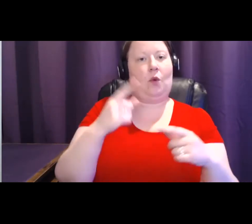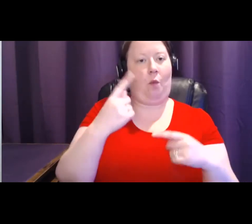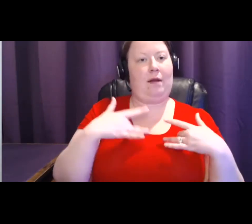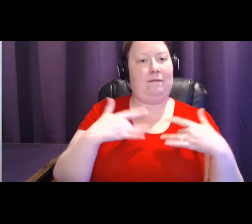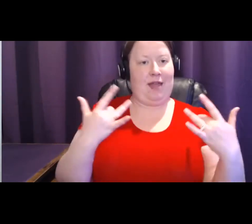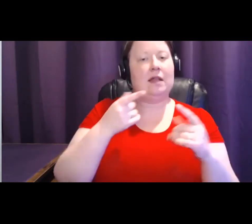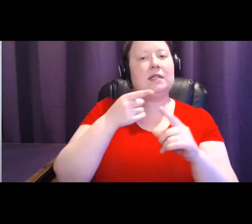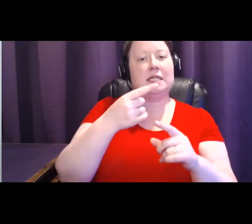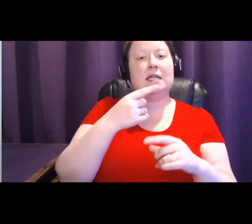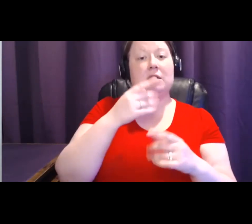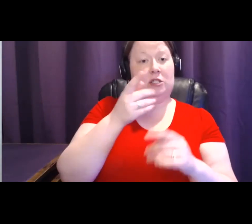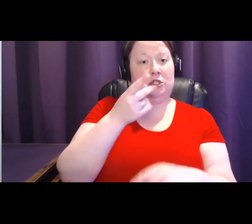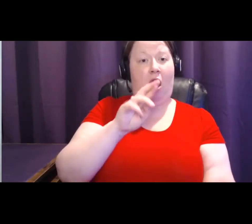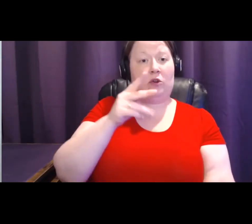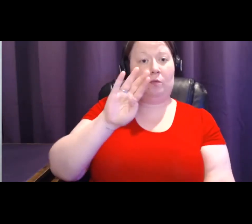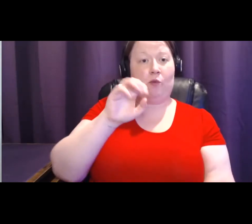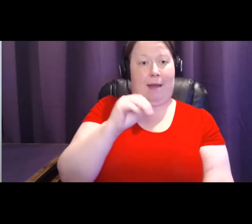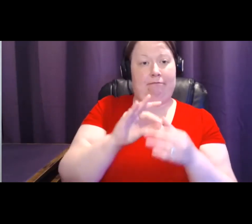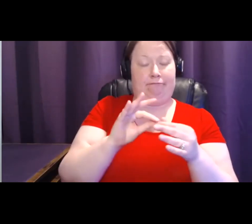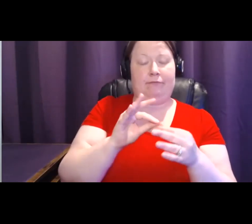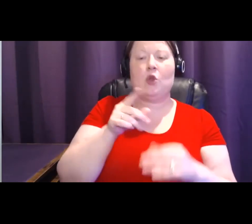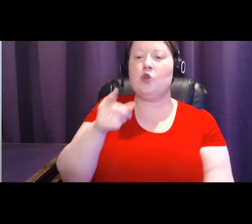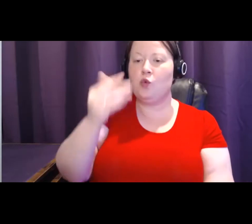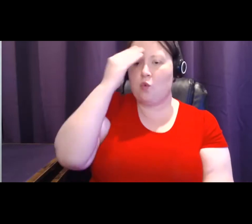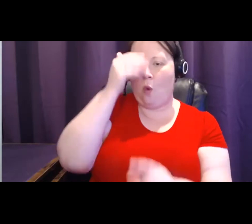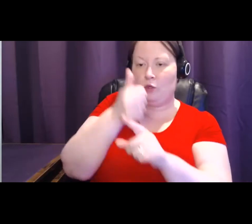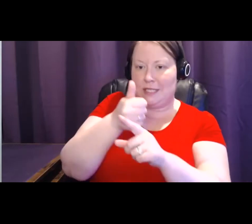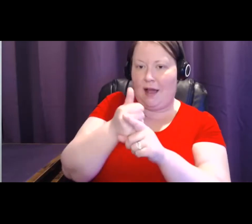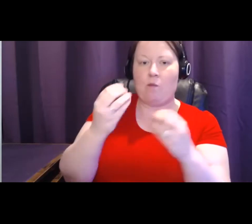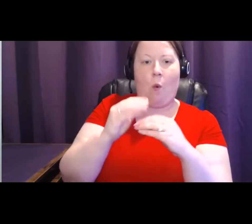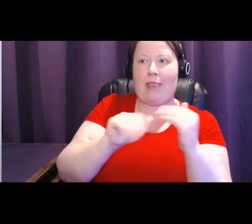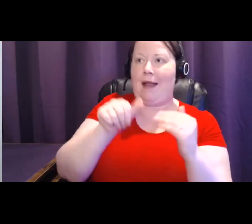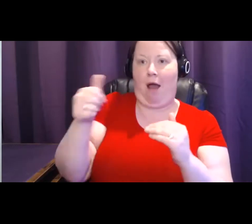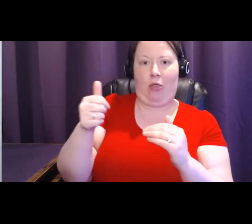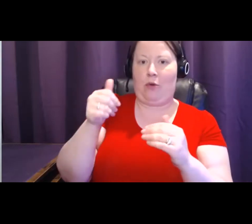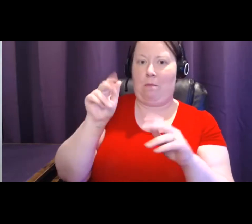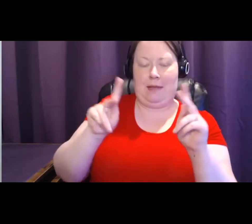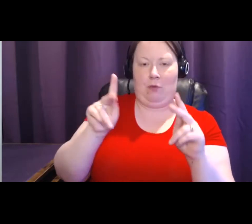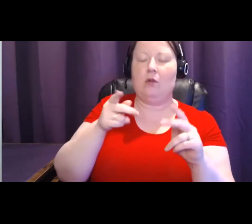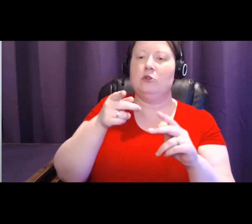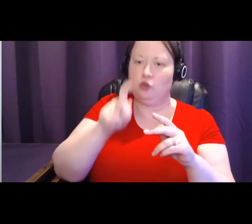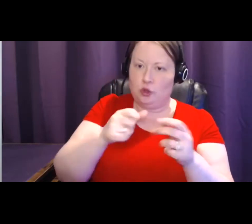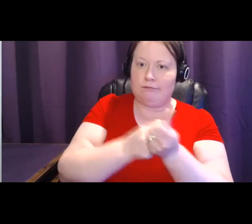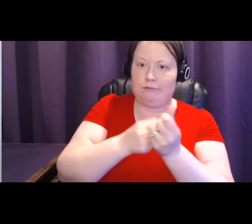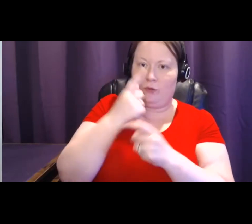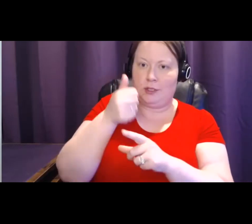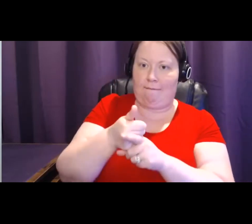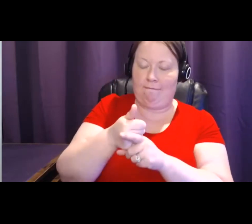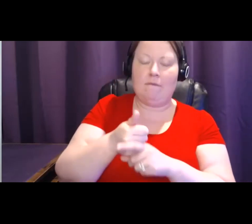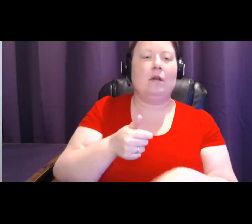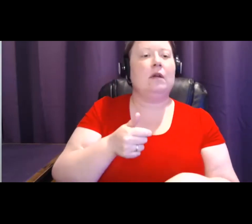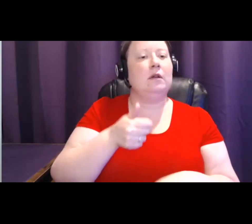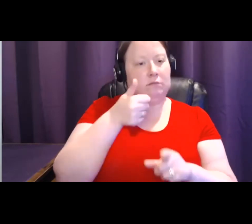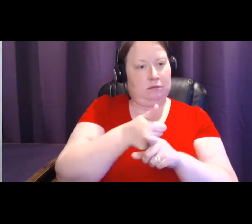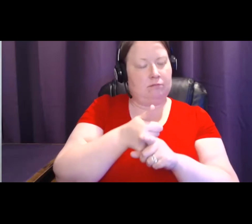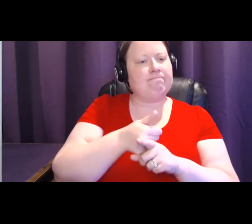else, and you need to be your own advocate. That empowered her to keep pressing for answers, and she finally was able to get to a